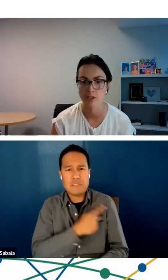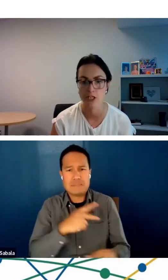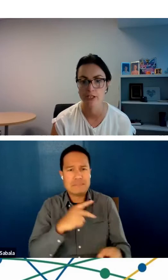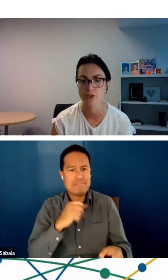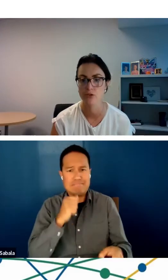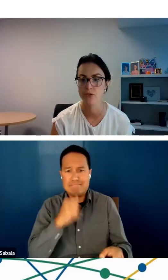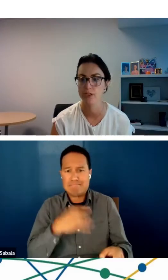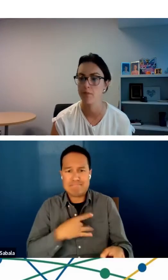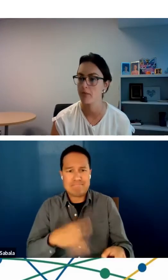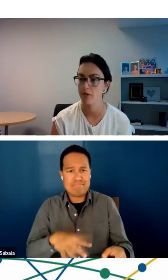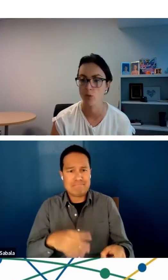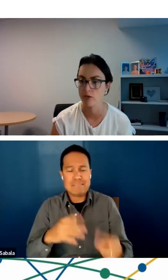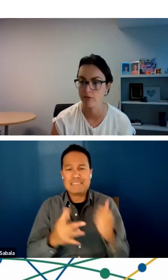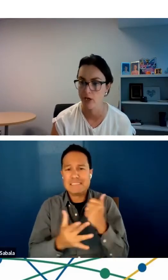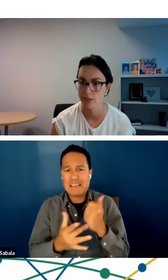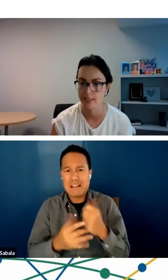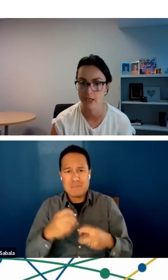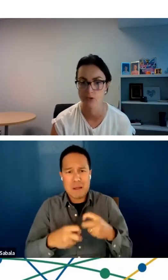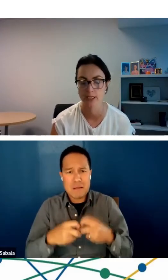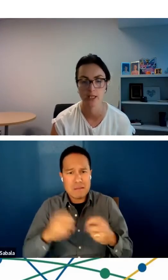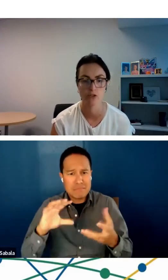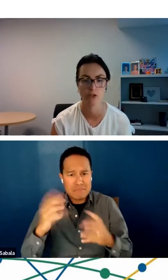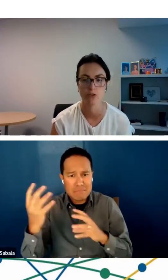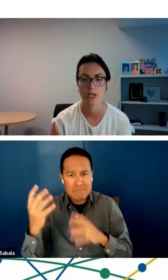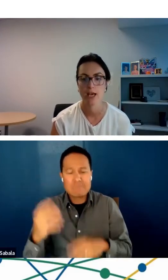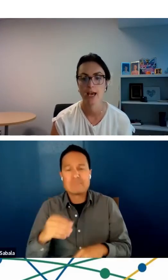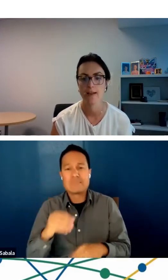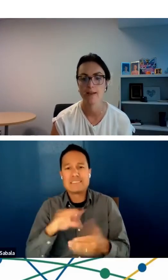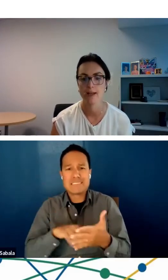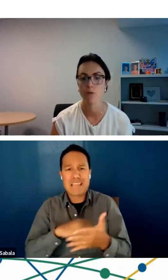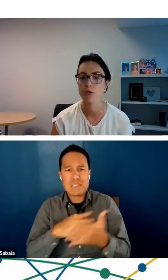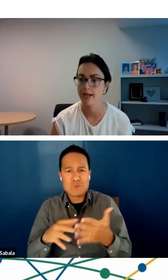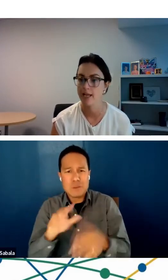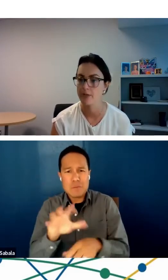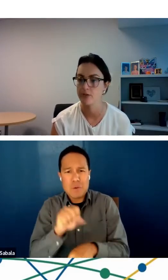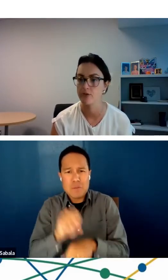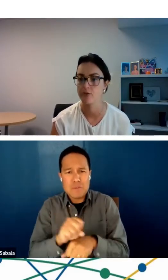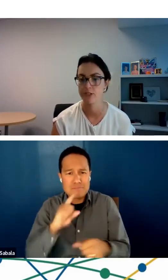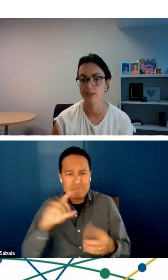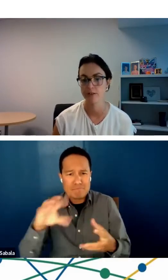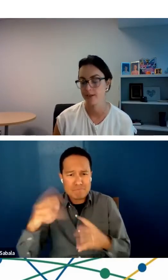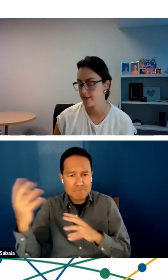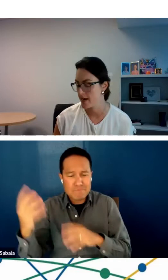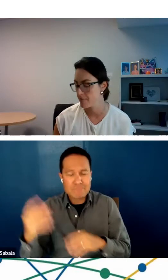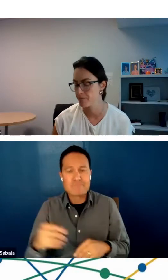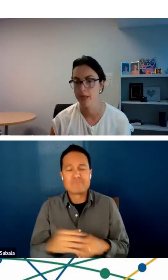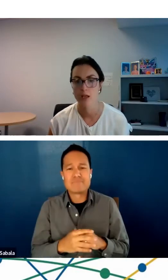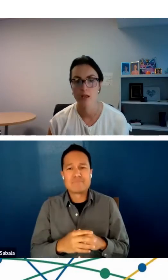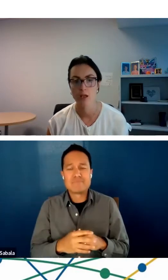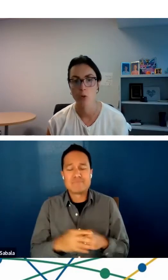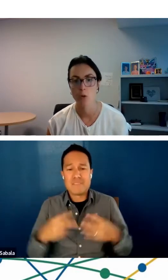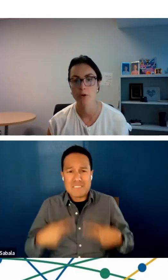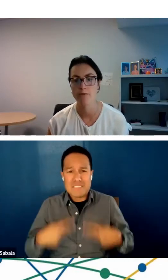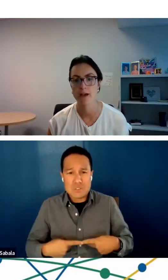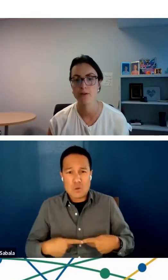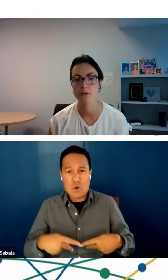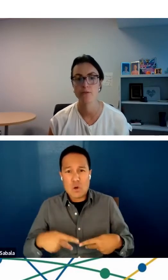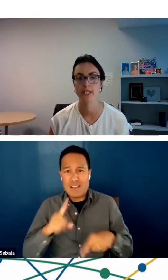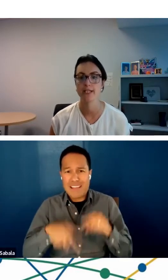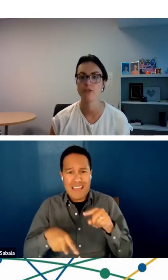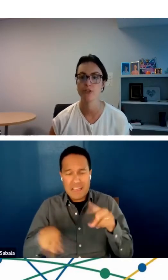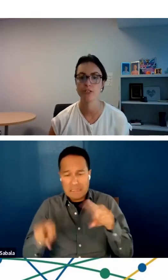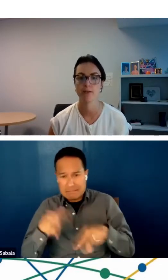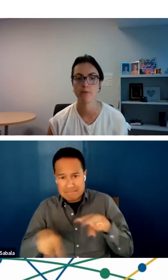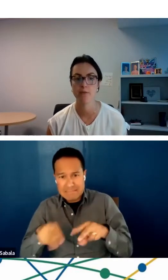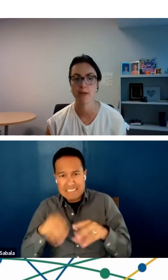be technology issues, there might be workflow and scheduling issues, and they were not able to do a physical exam. What we found